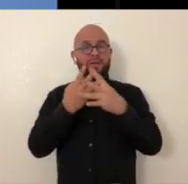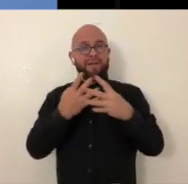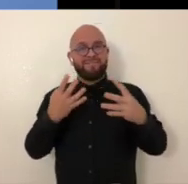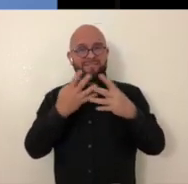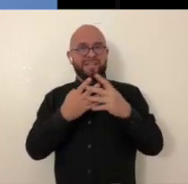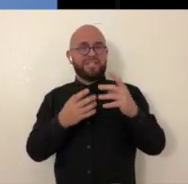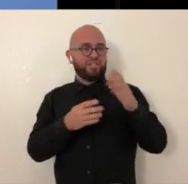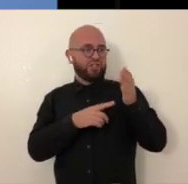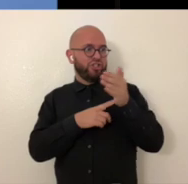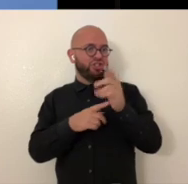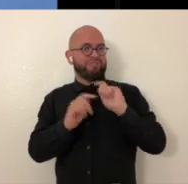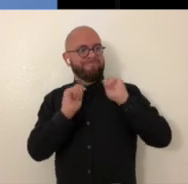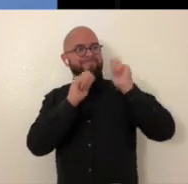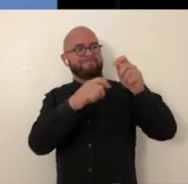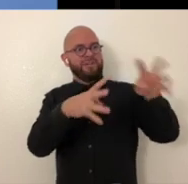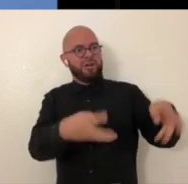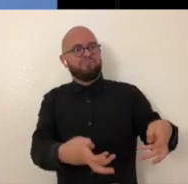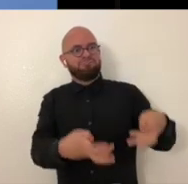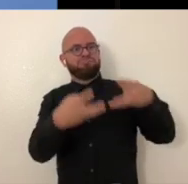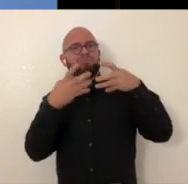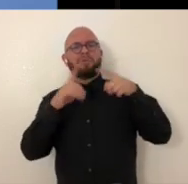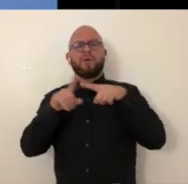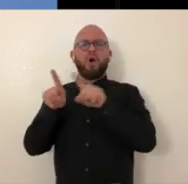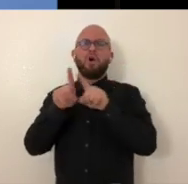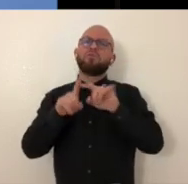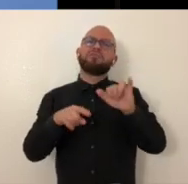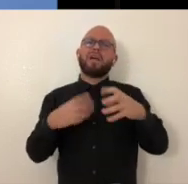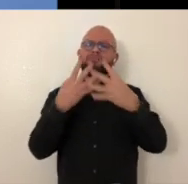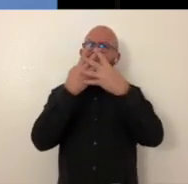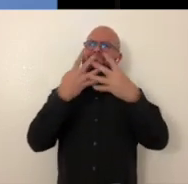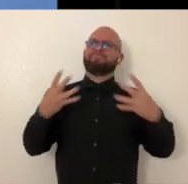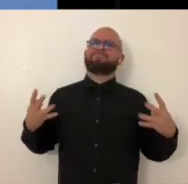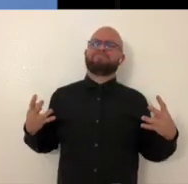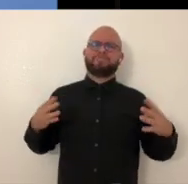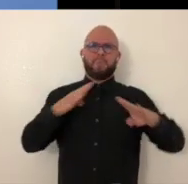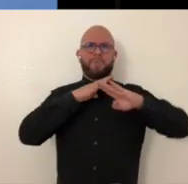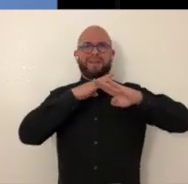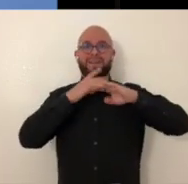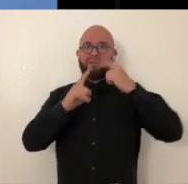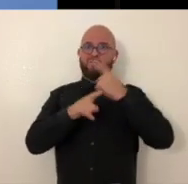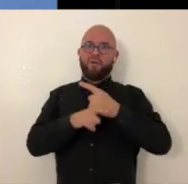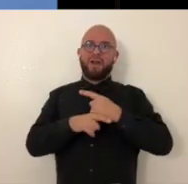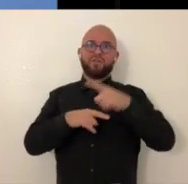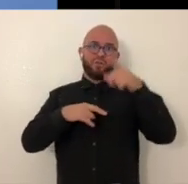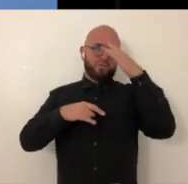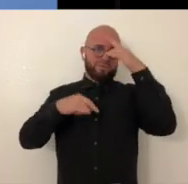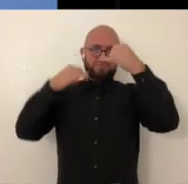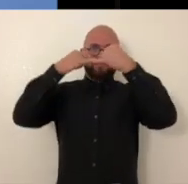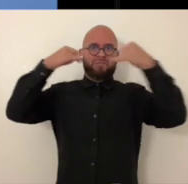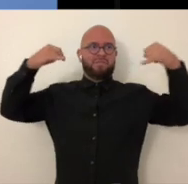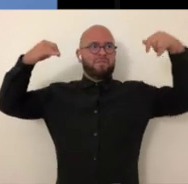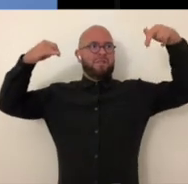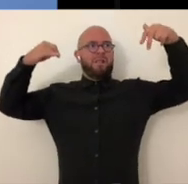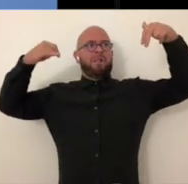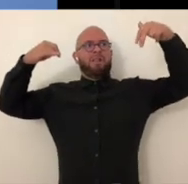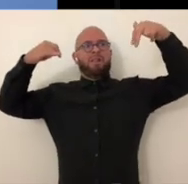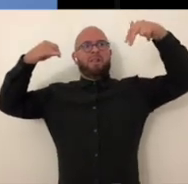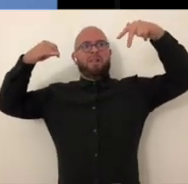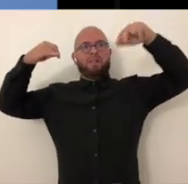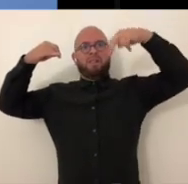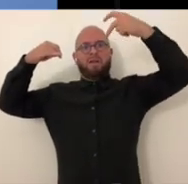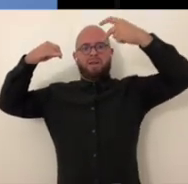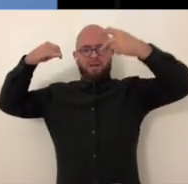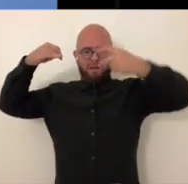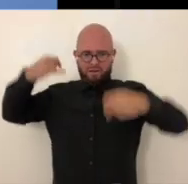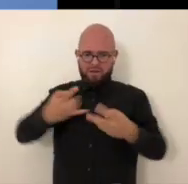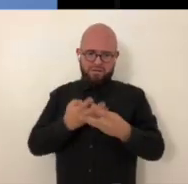of ensnaring. Like, you know, you can think of like a fishing net or something, but they can also be very protective. Like you can think of trapeze artists, for